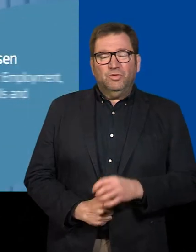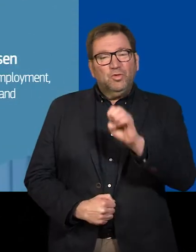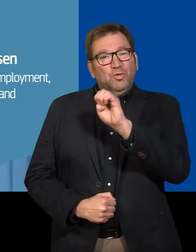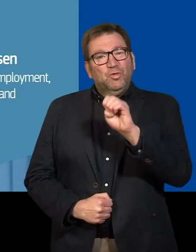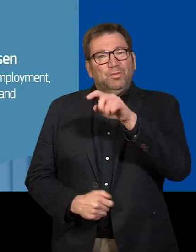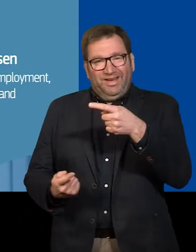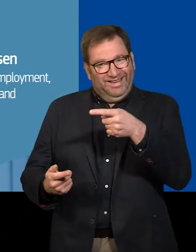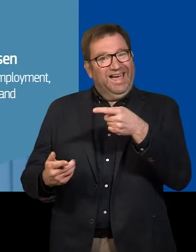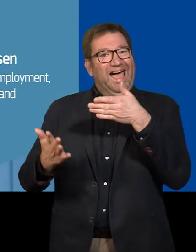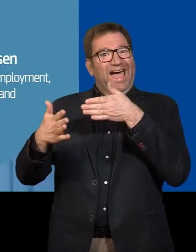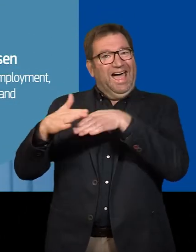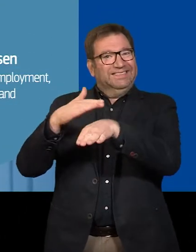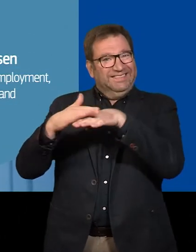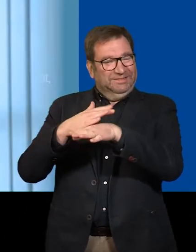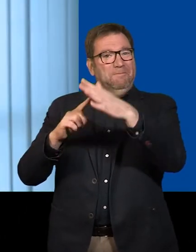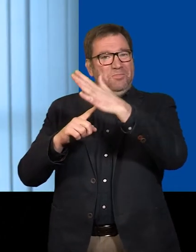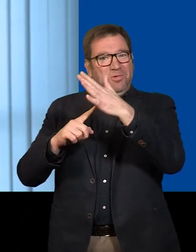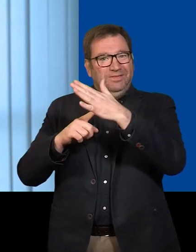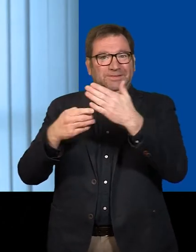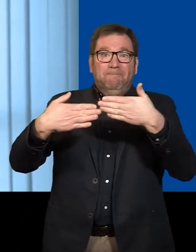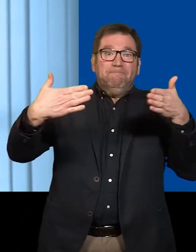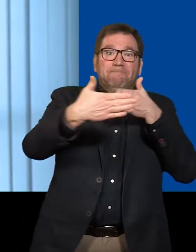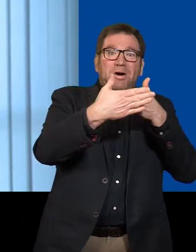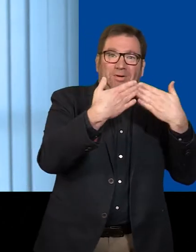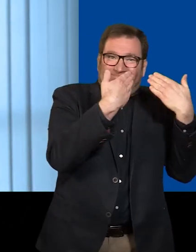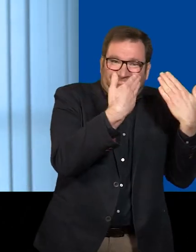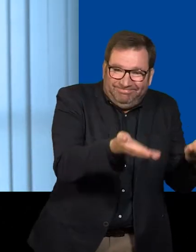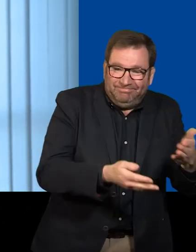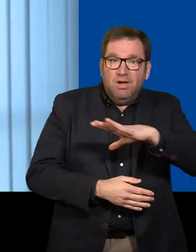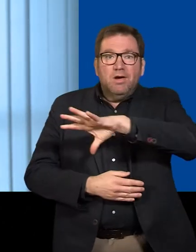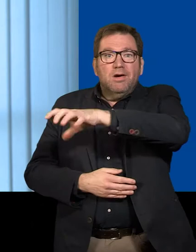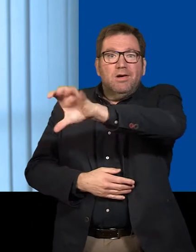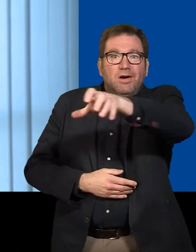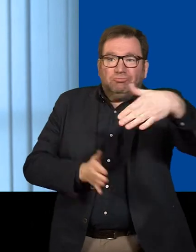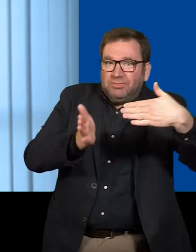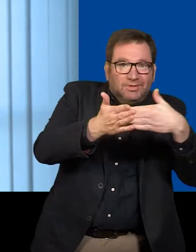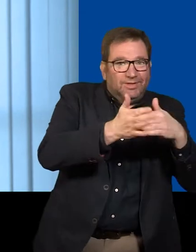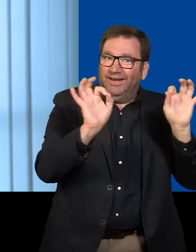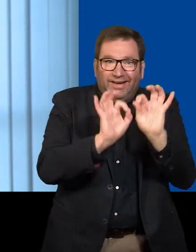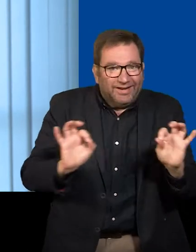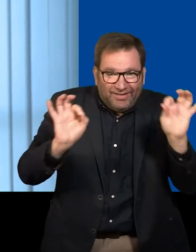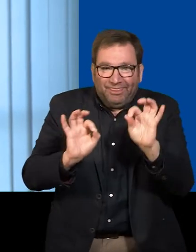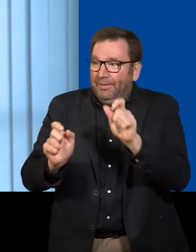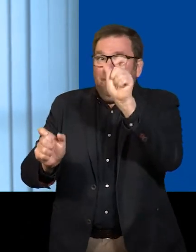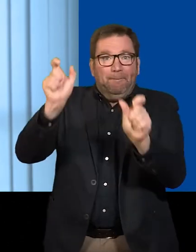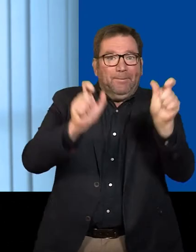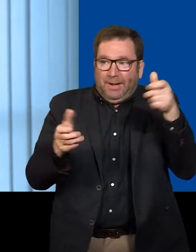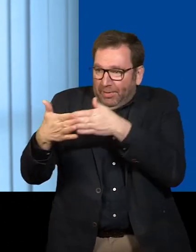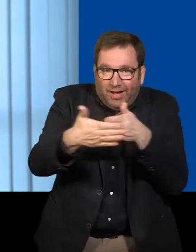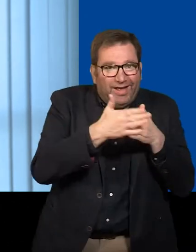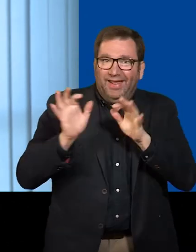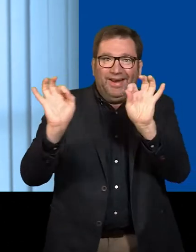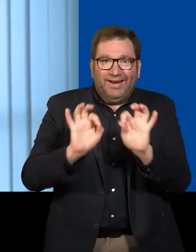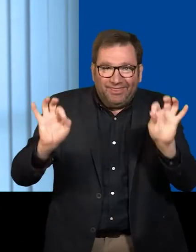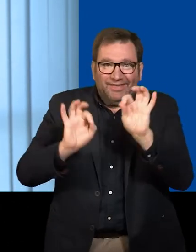Accessibility is what Europe is all about, about breaking down barriers. Barriers between countries, barriers